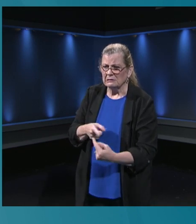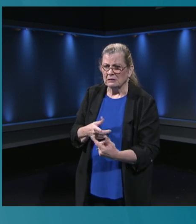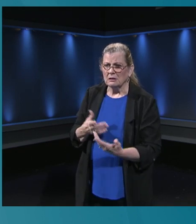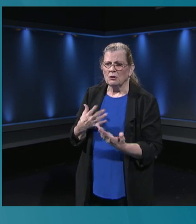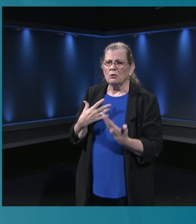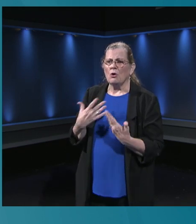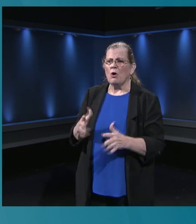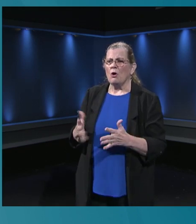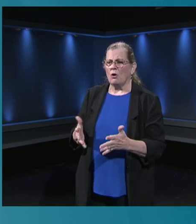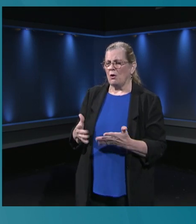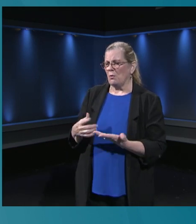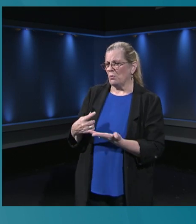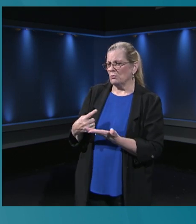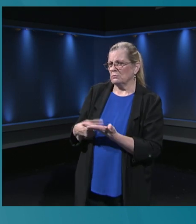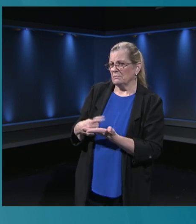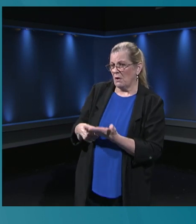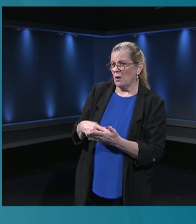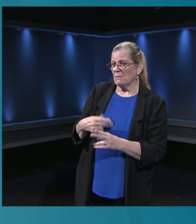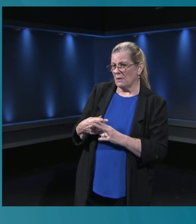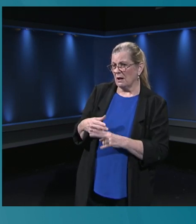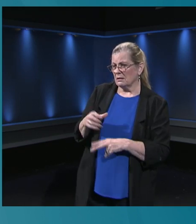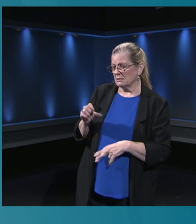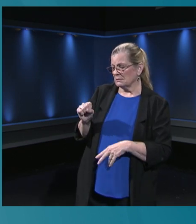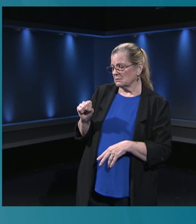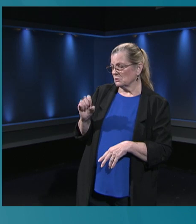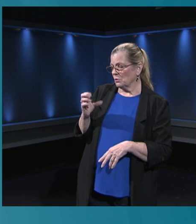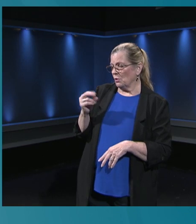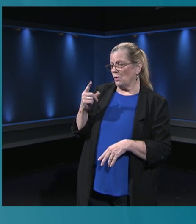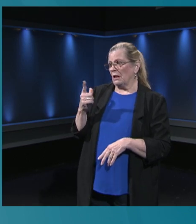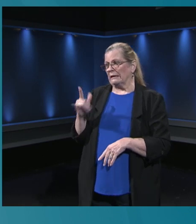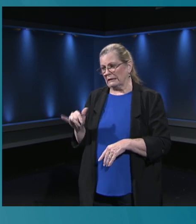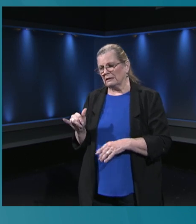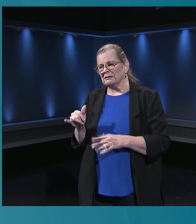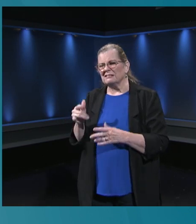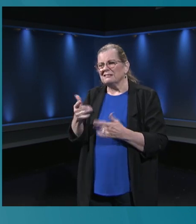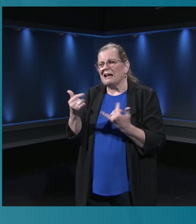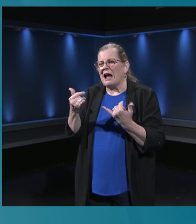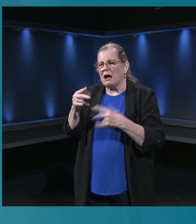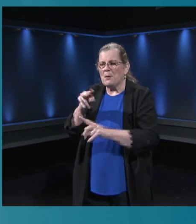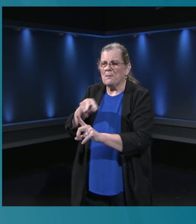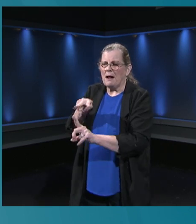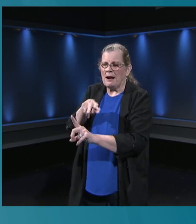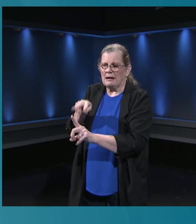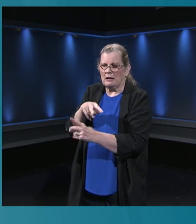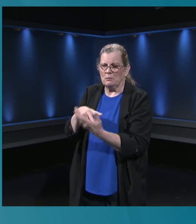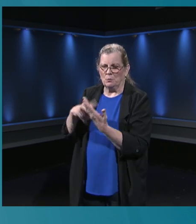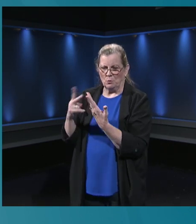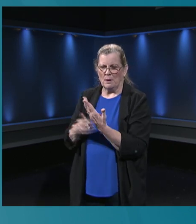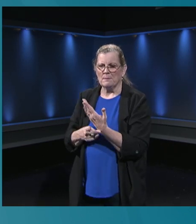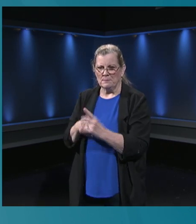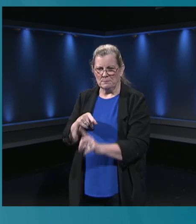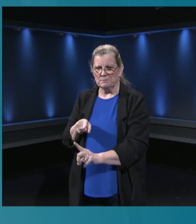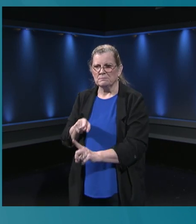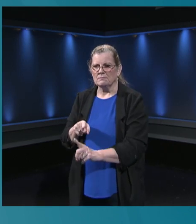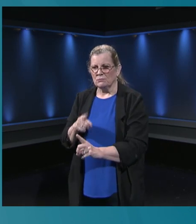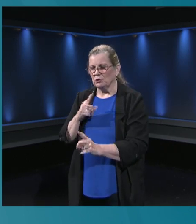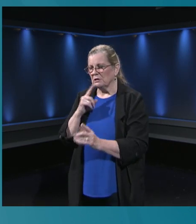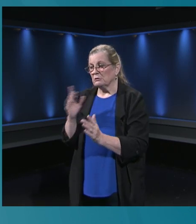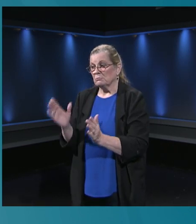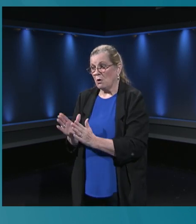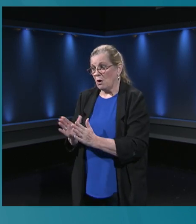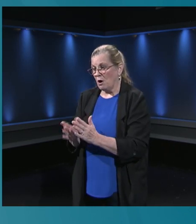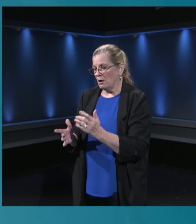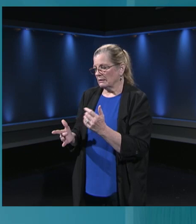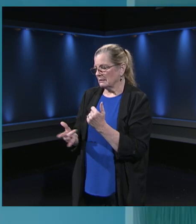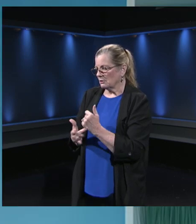believe that's a pilot just in a few number of schools. Yep. And then talk about tech support overall for the division. I know we've done a lot of budget investments